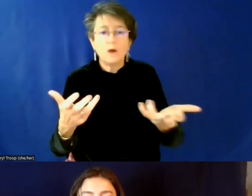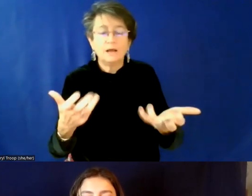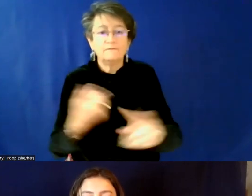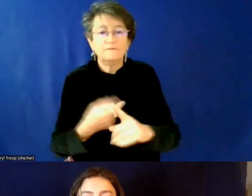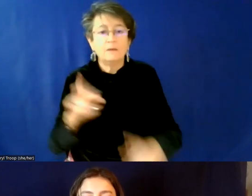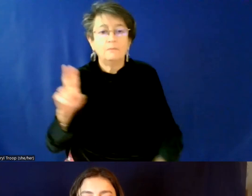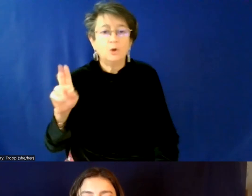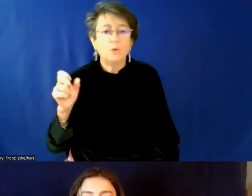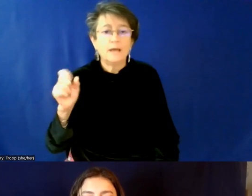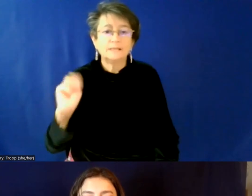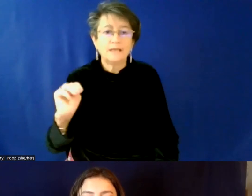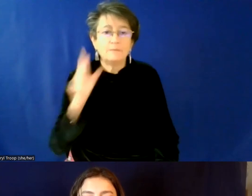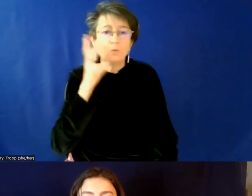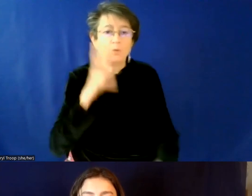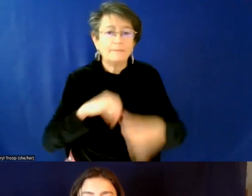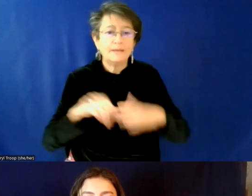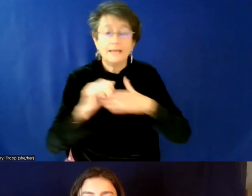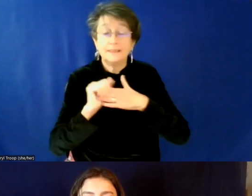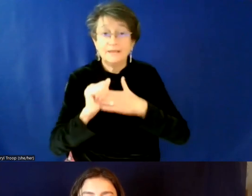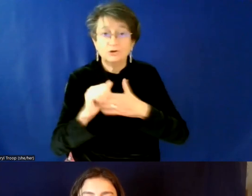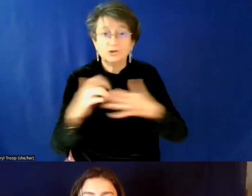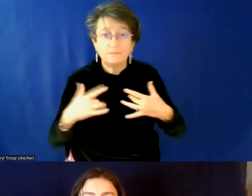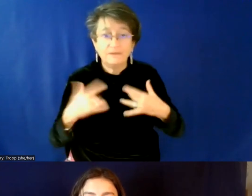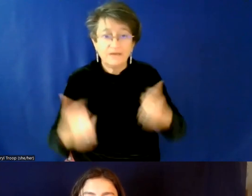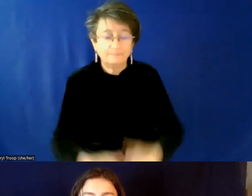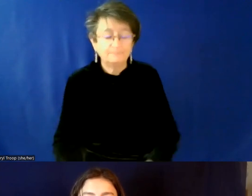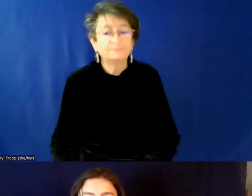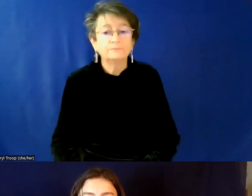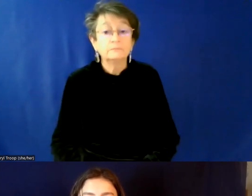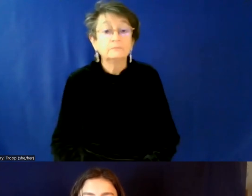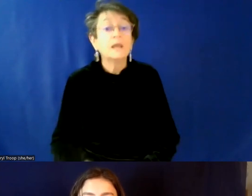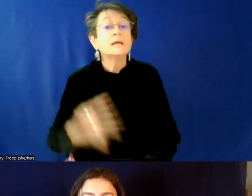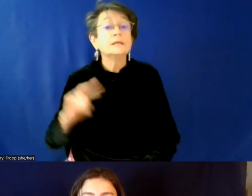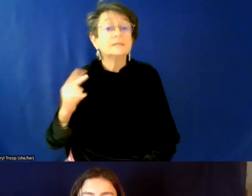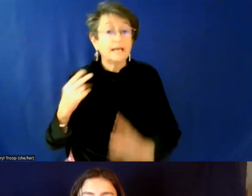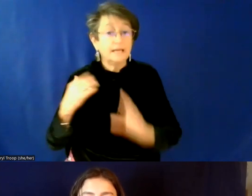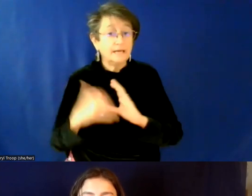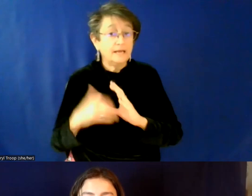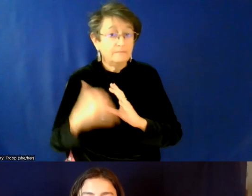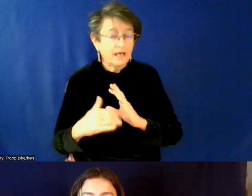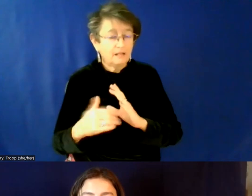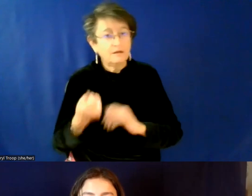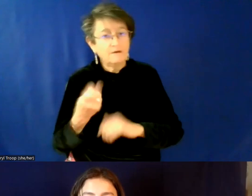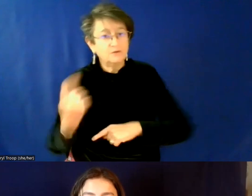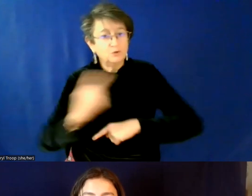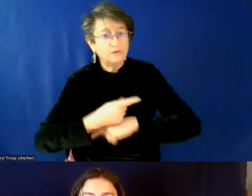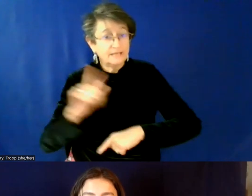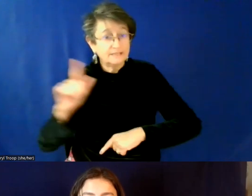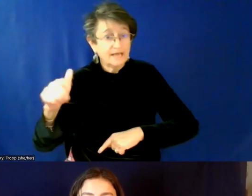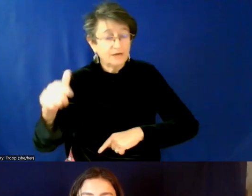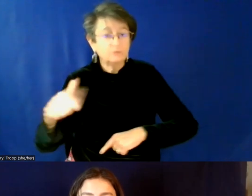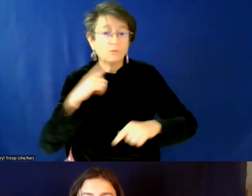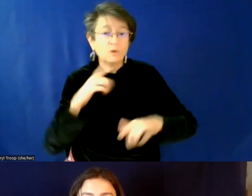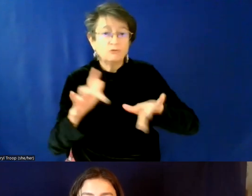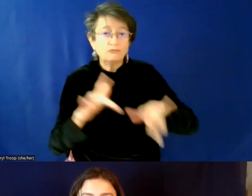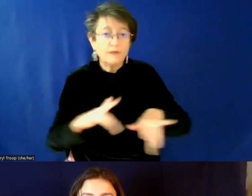women in leadership, uh, events. The second email that we're going to send you will come in a couple of days and that will be the recording of this, um,